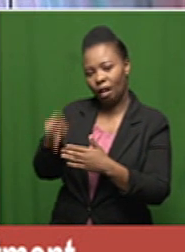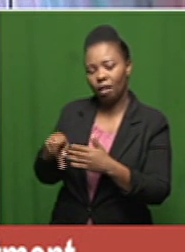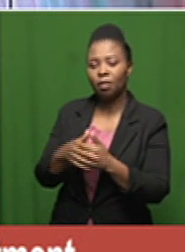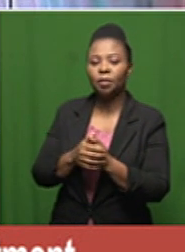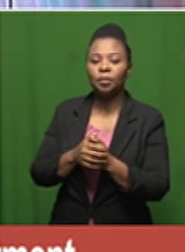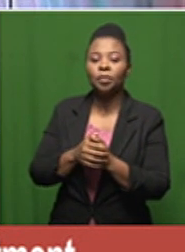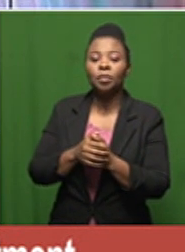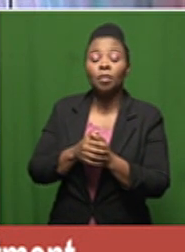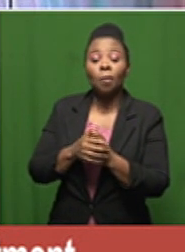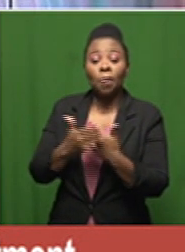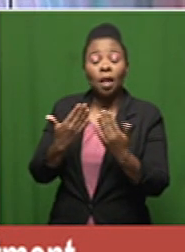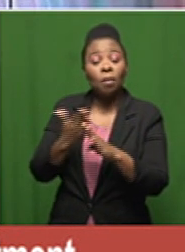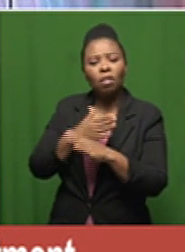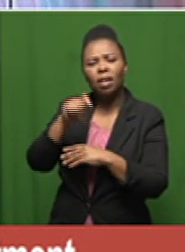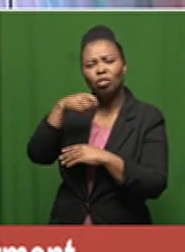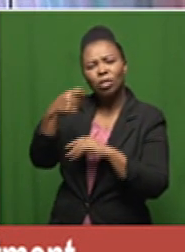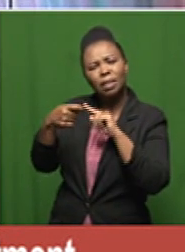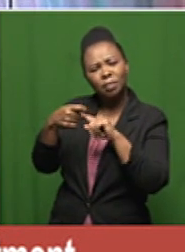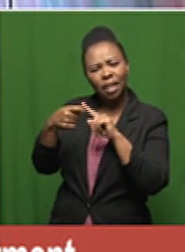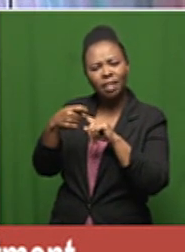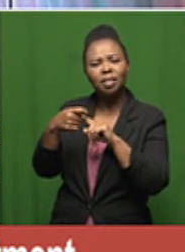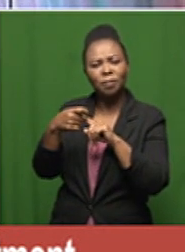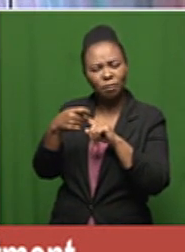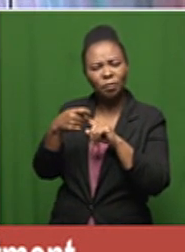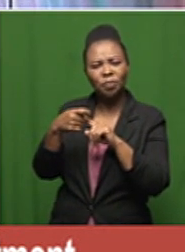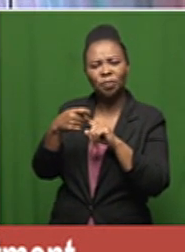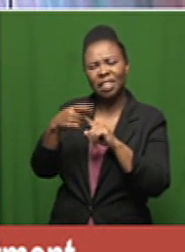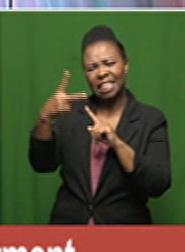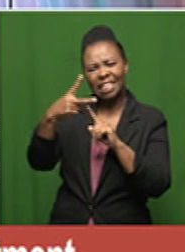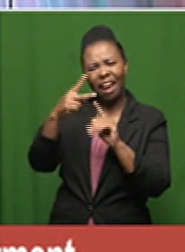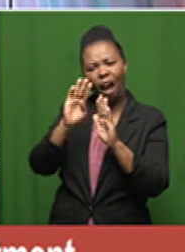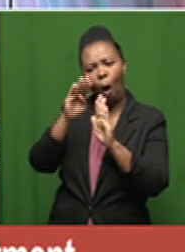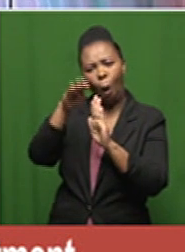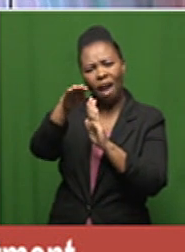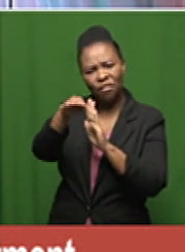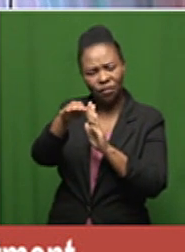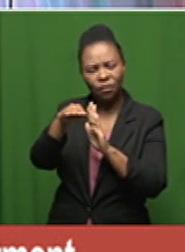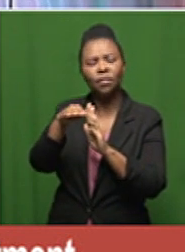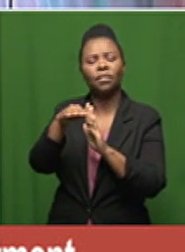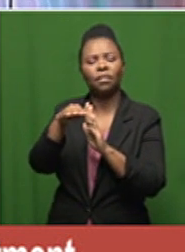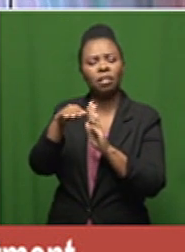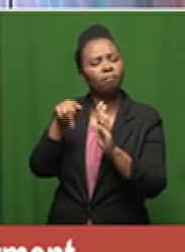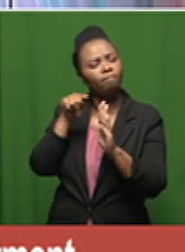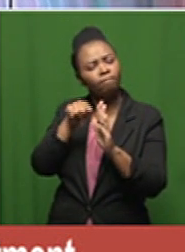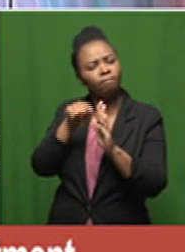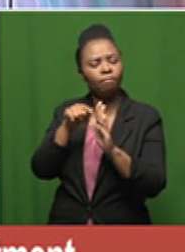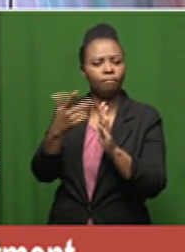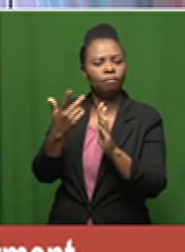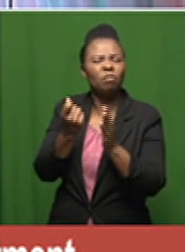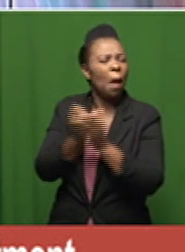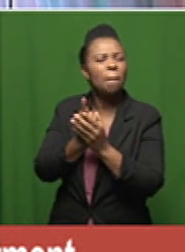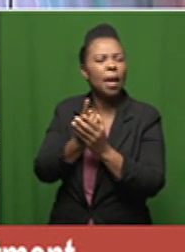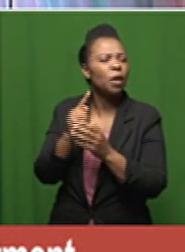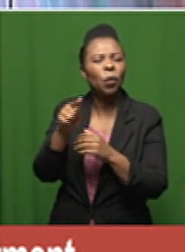into the uh treatment let's talk a little bit about the second wave and what you make of uh what's been happening